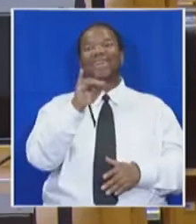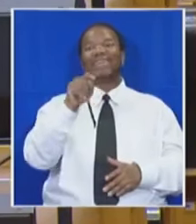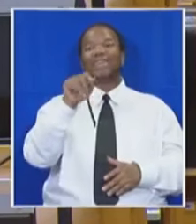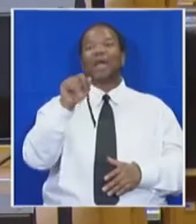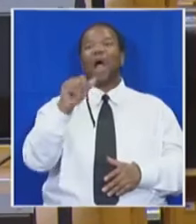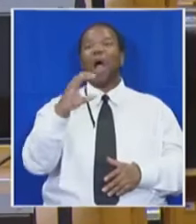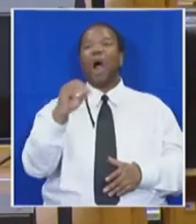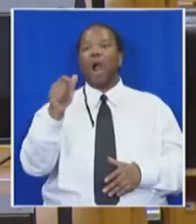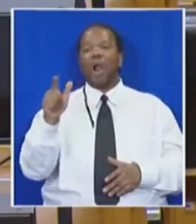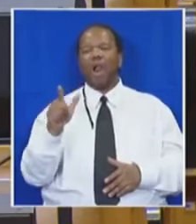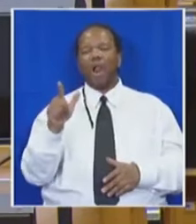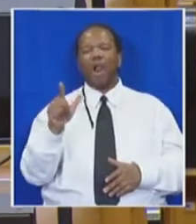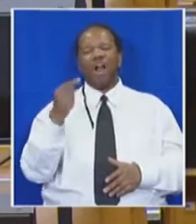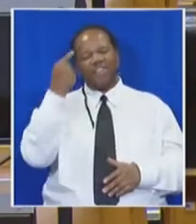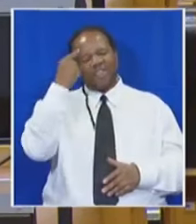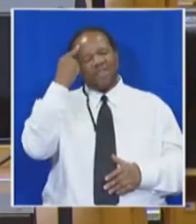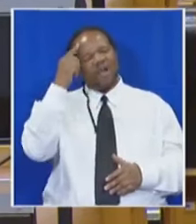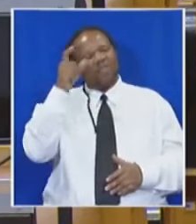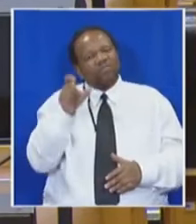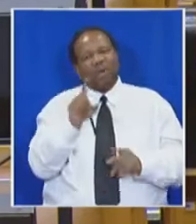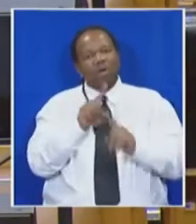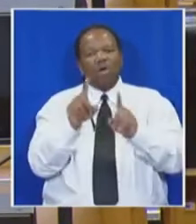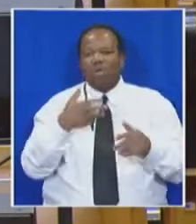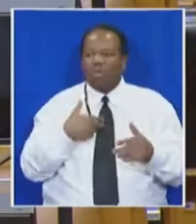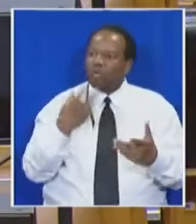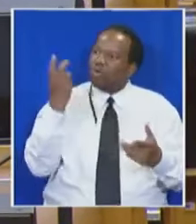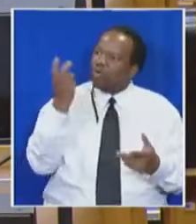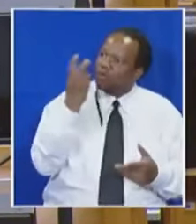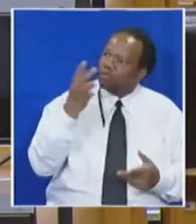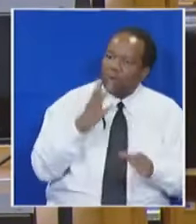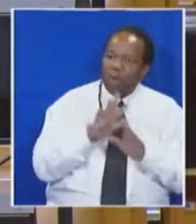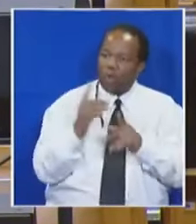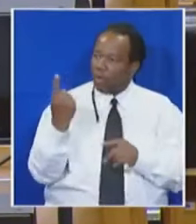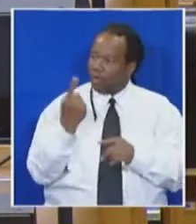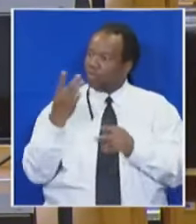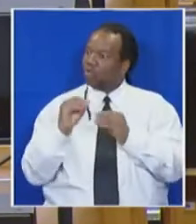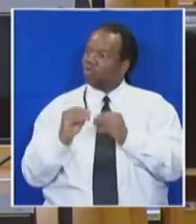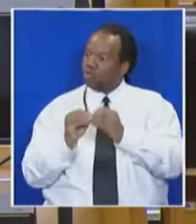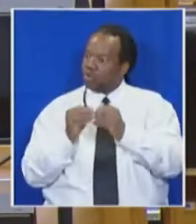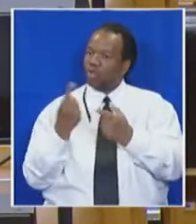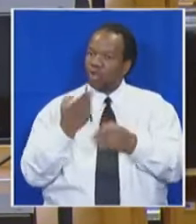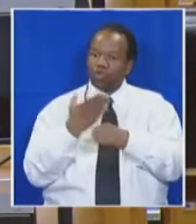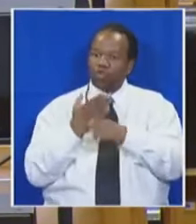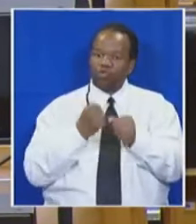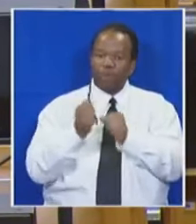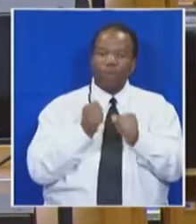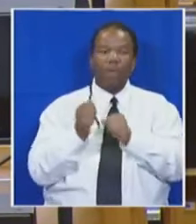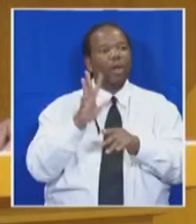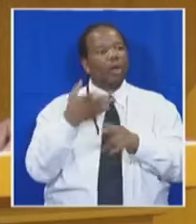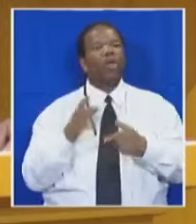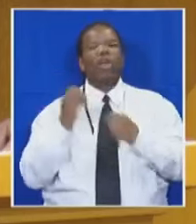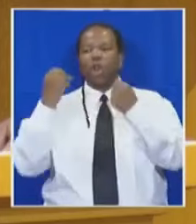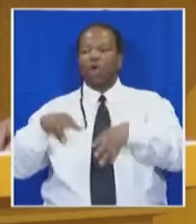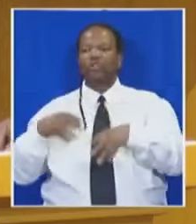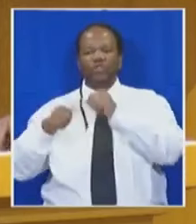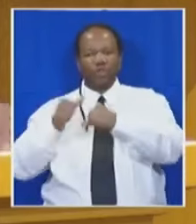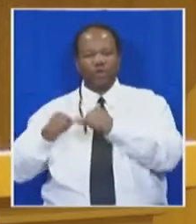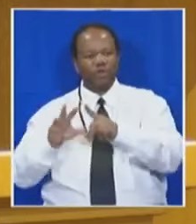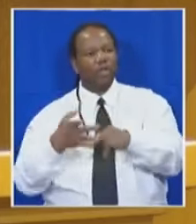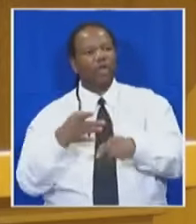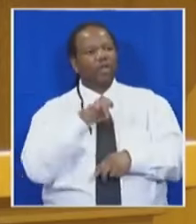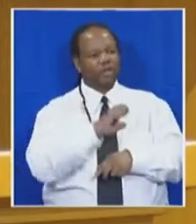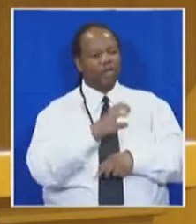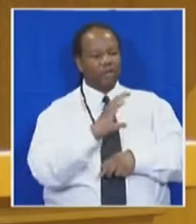We are taught to look for jobs and not to create jobs. This is a lost generation. In the Eastern Cape, which remains one of the poorest